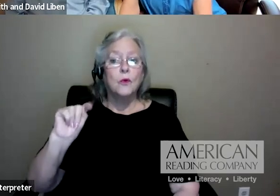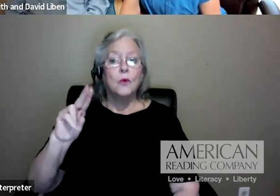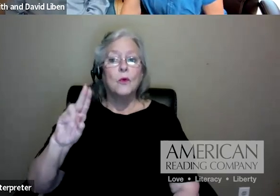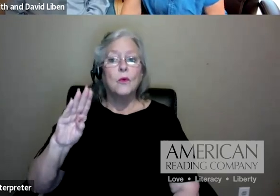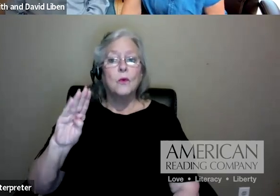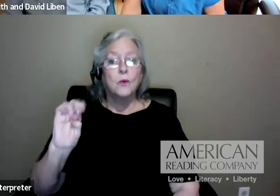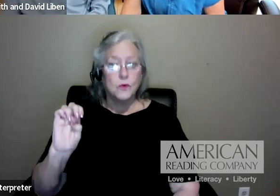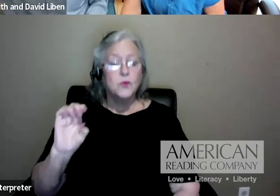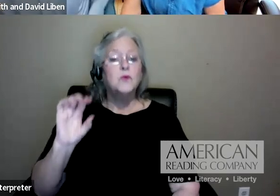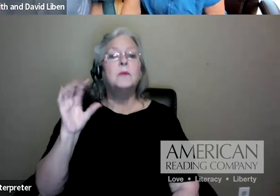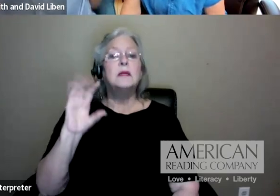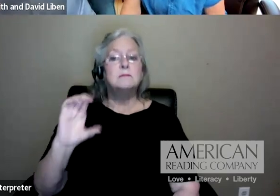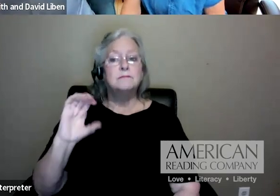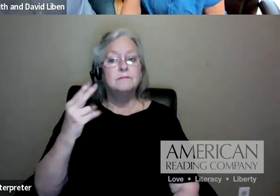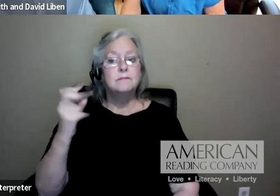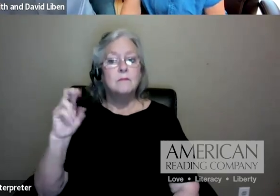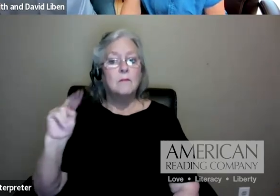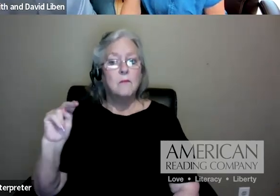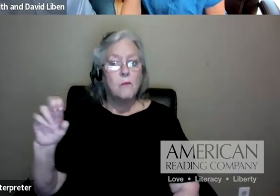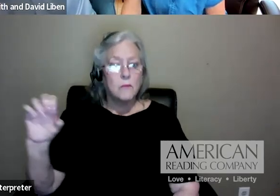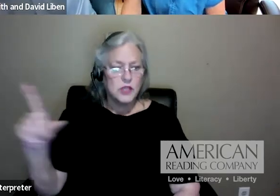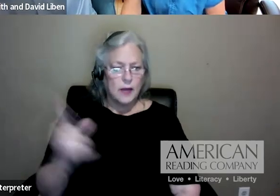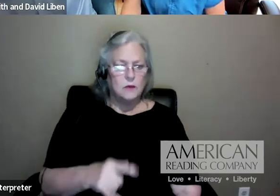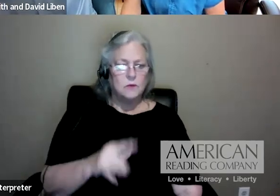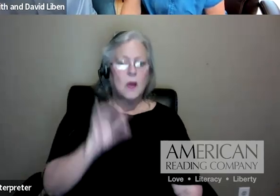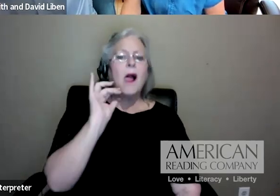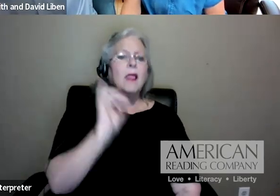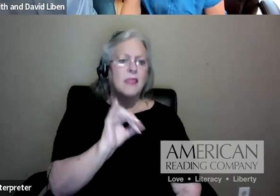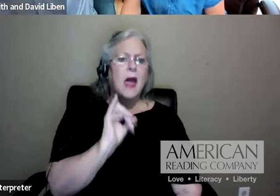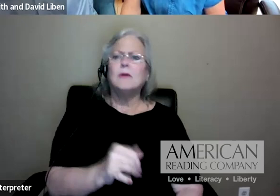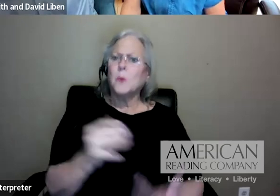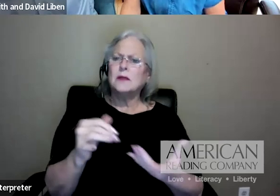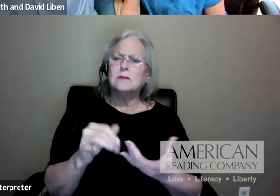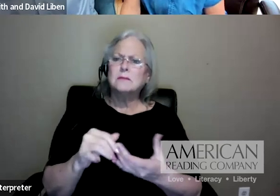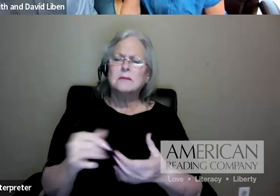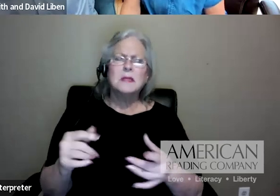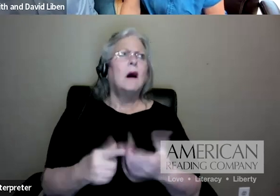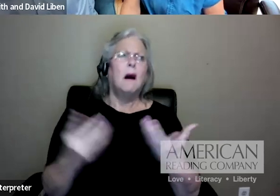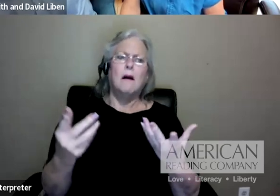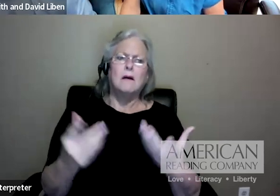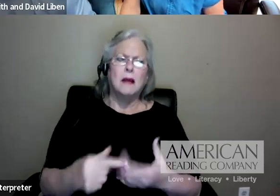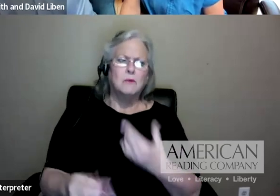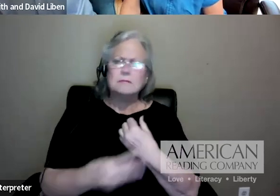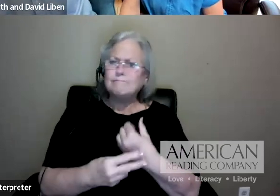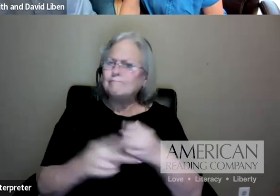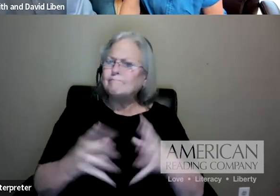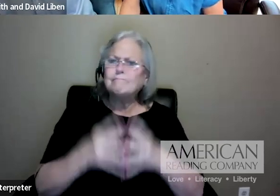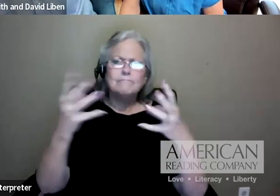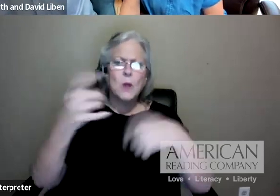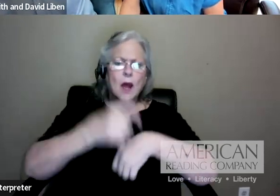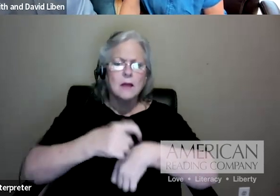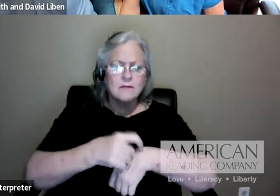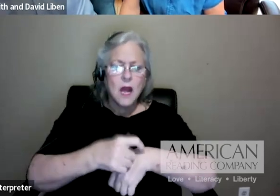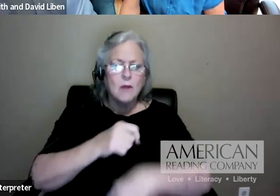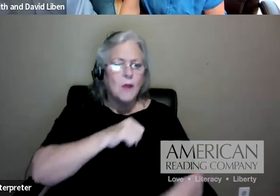and use it back in their districts. Very good. But that'll save you a lot of time. There's no reason to start reading all the hundreds of studies, one by one. Some of them,